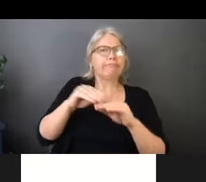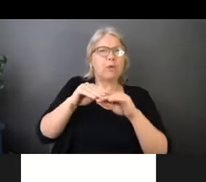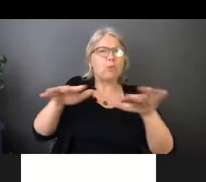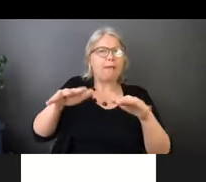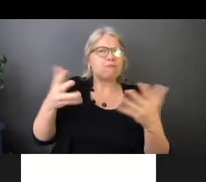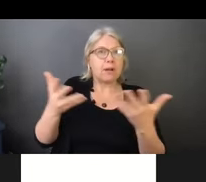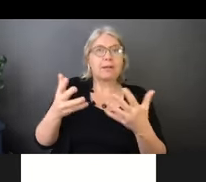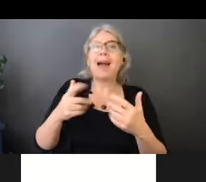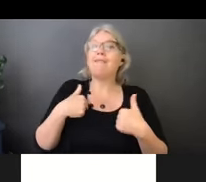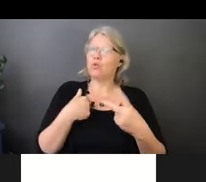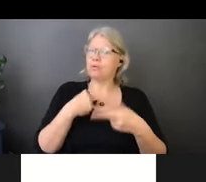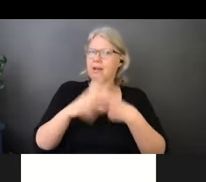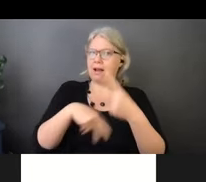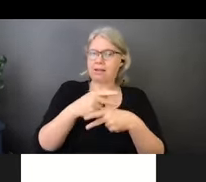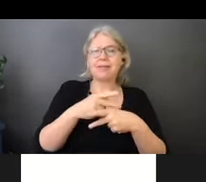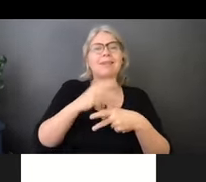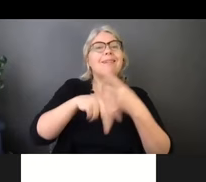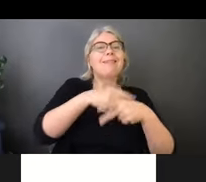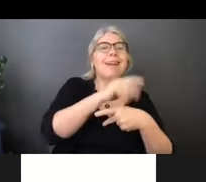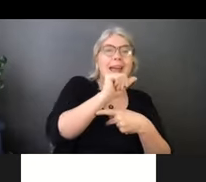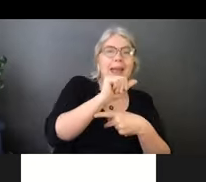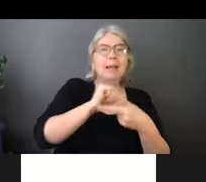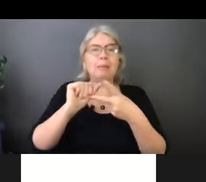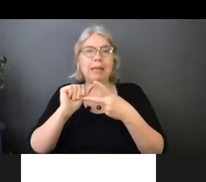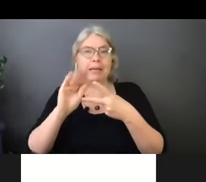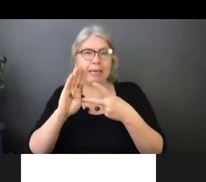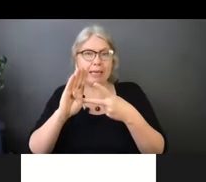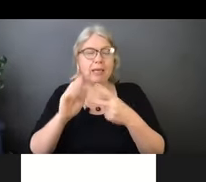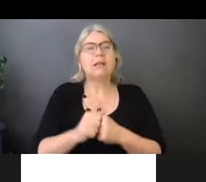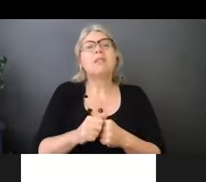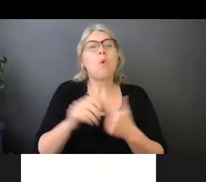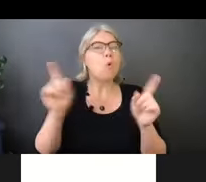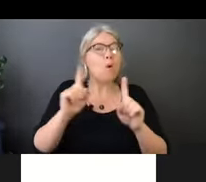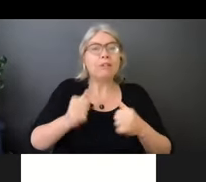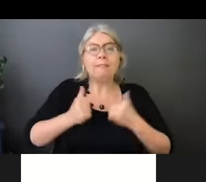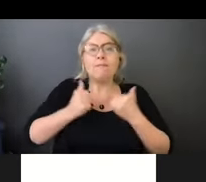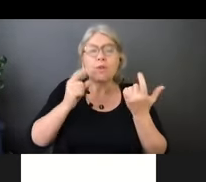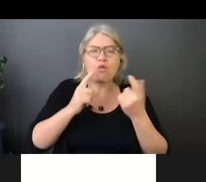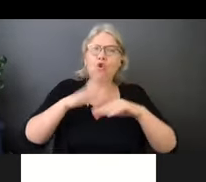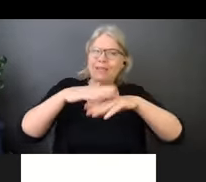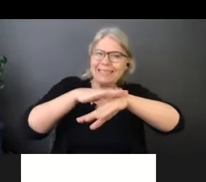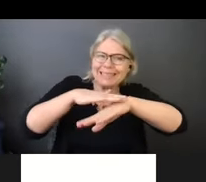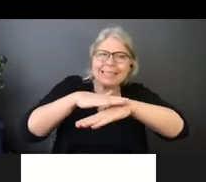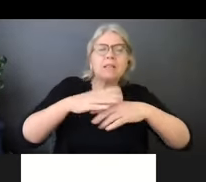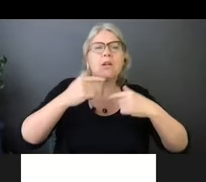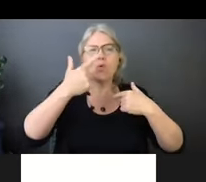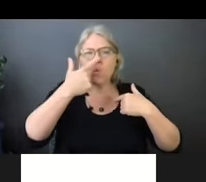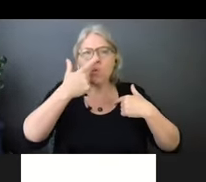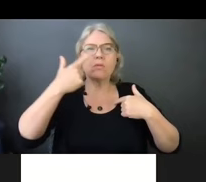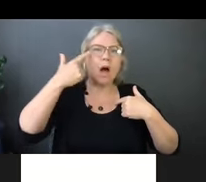They live in our mucous membranes that we talked about earlier, nose, mouth, eyes, and on your skin. It spreads very, very easily.